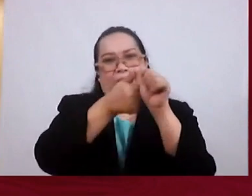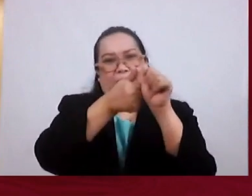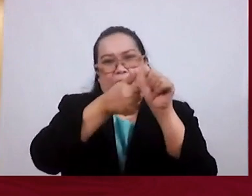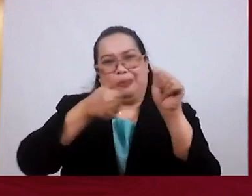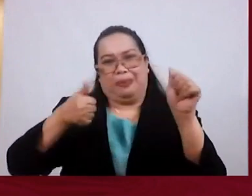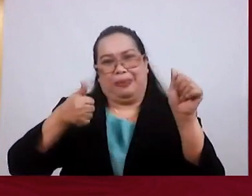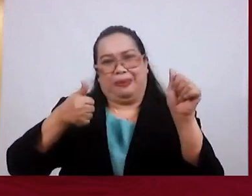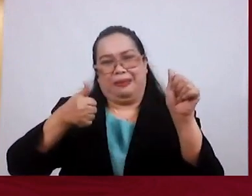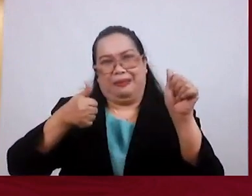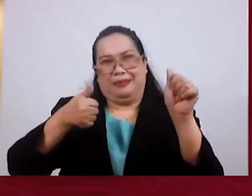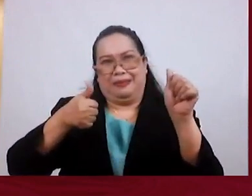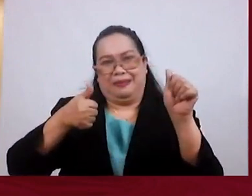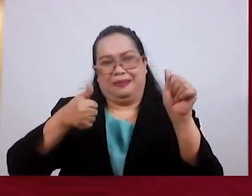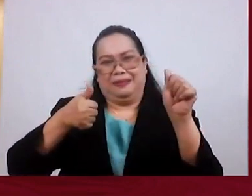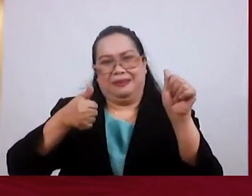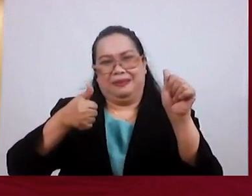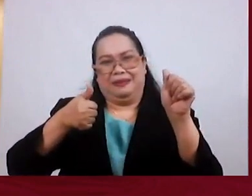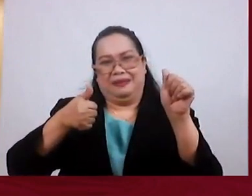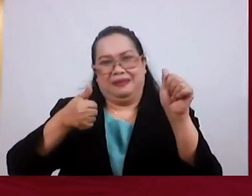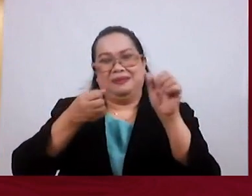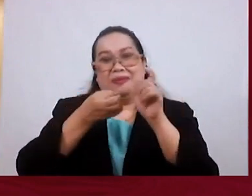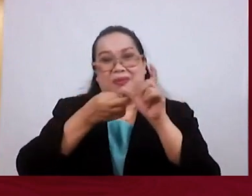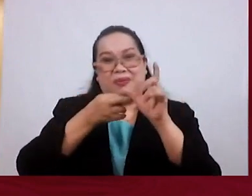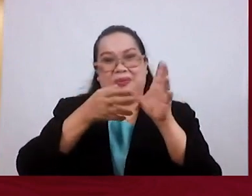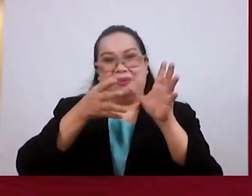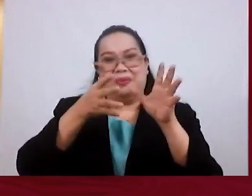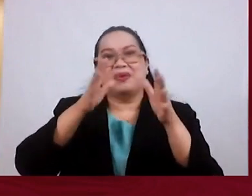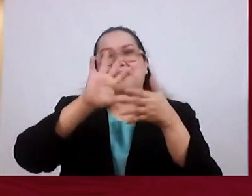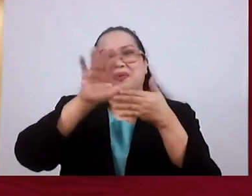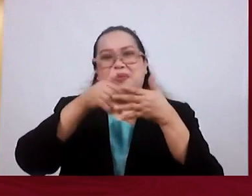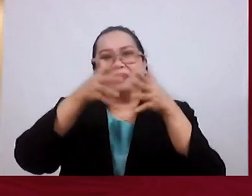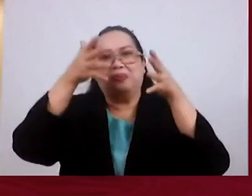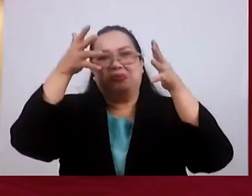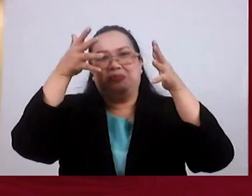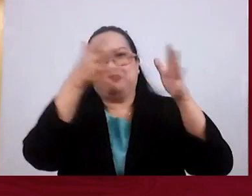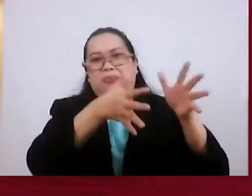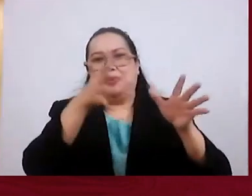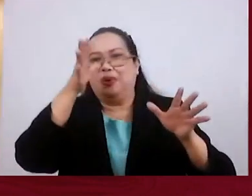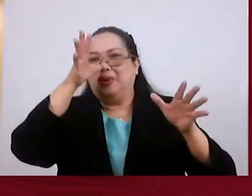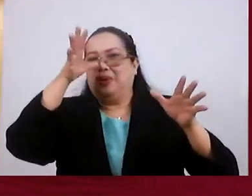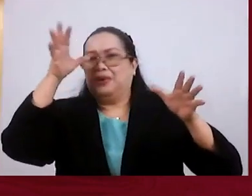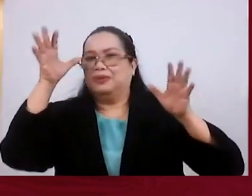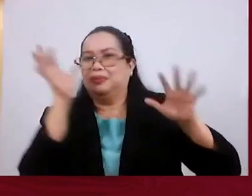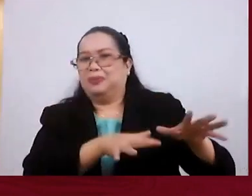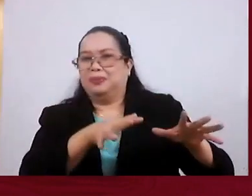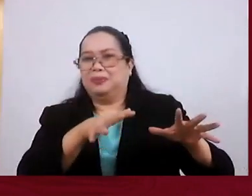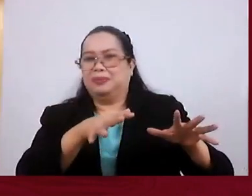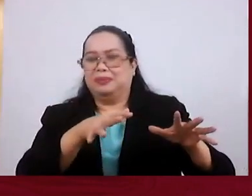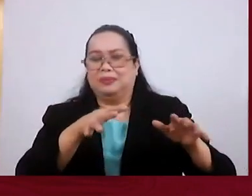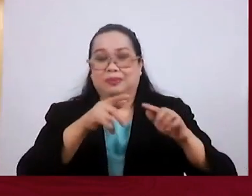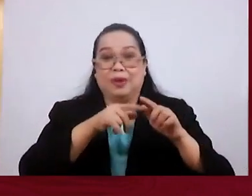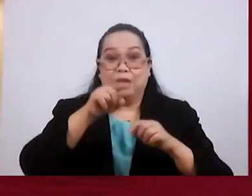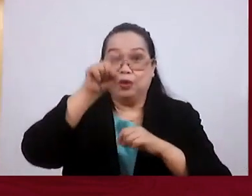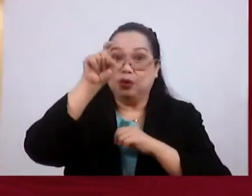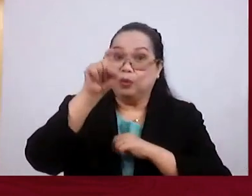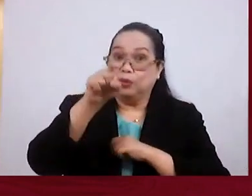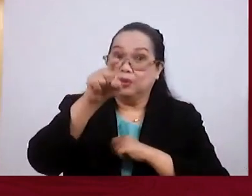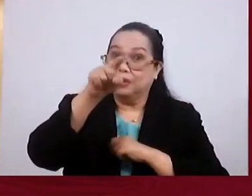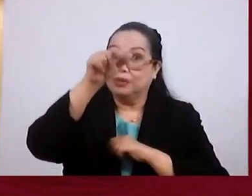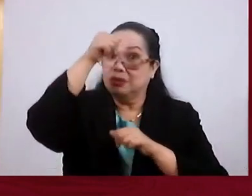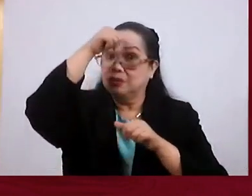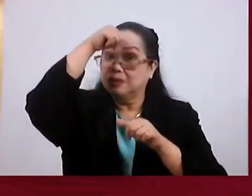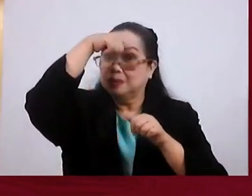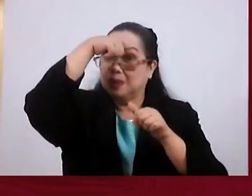or even permanently go away or walk away, we must be reminded of